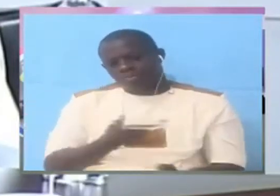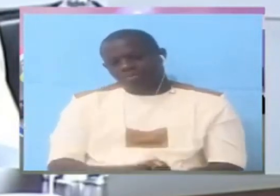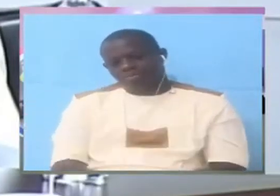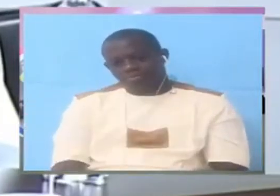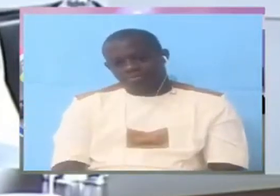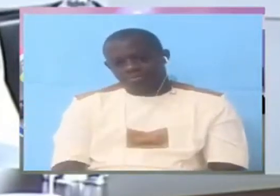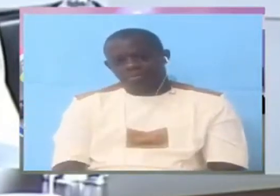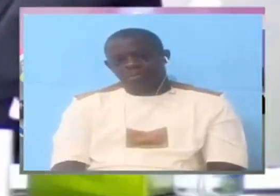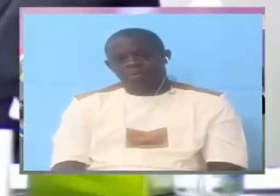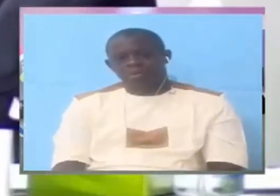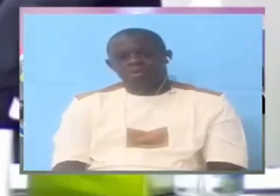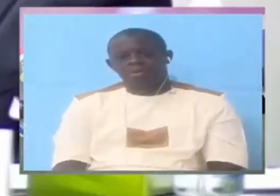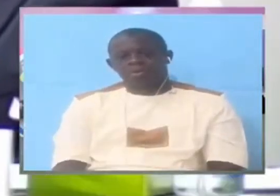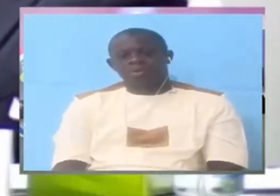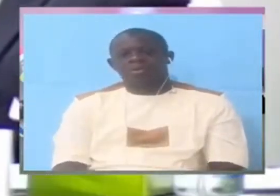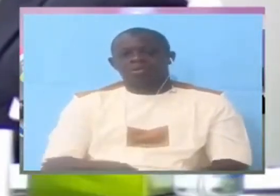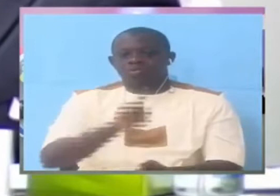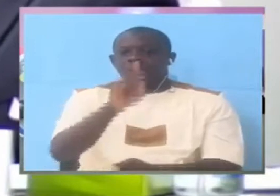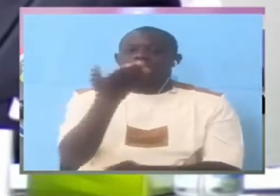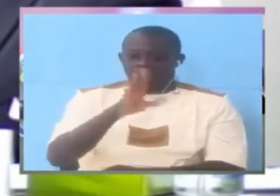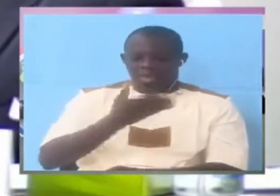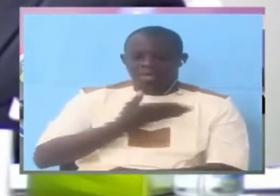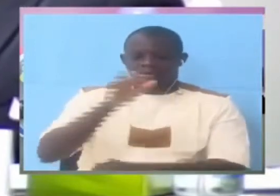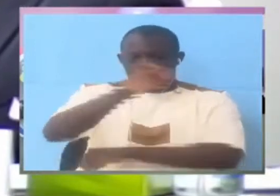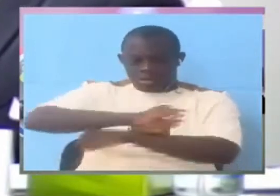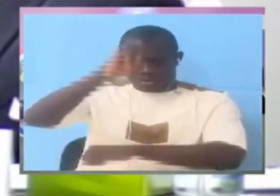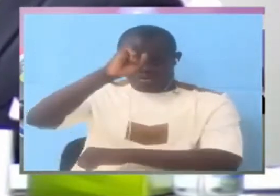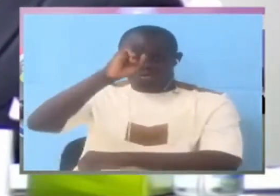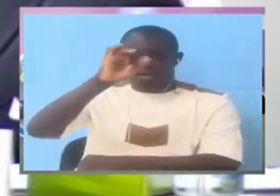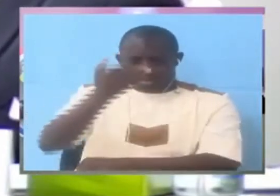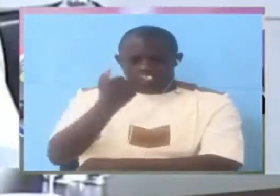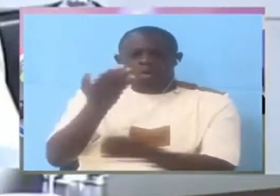You may have seniority because of rank.